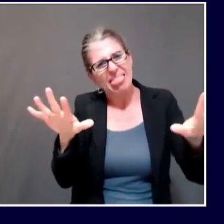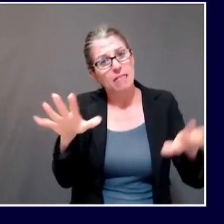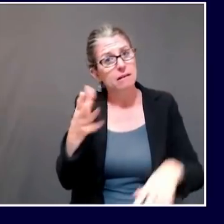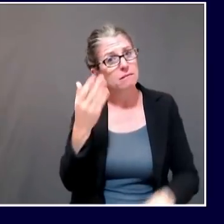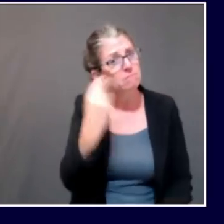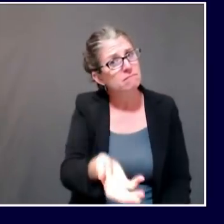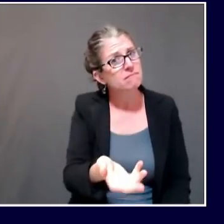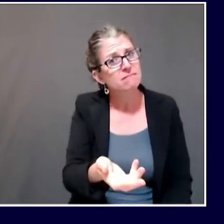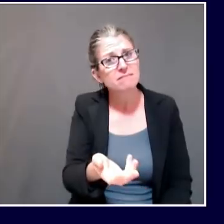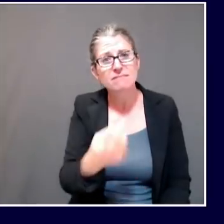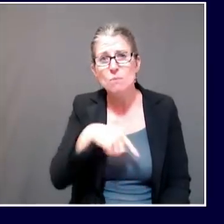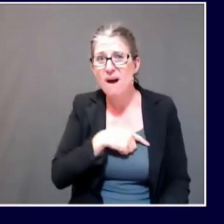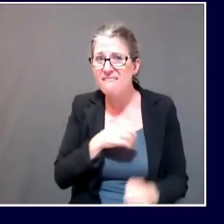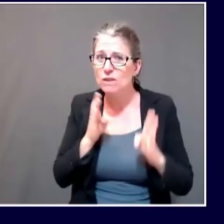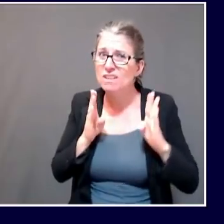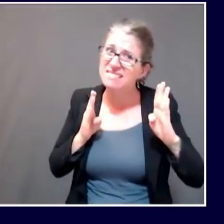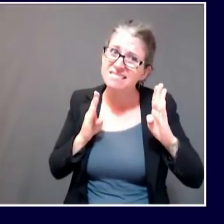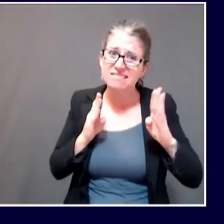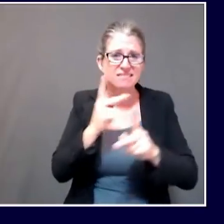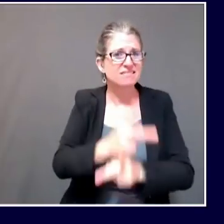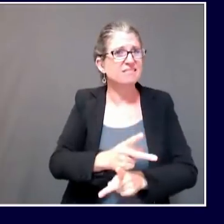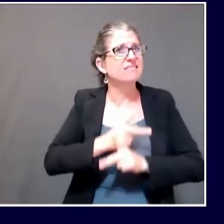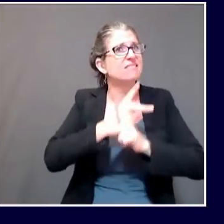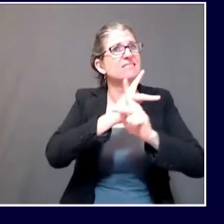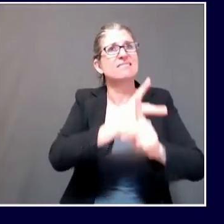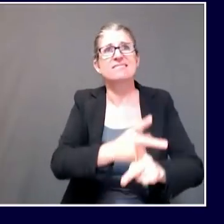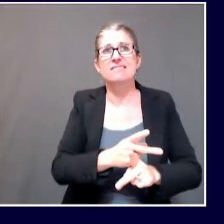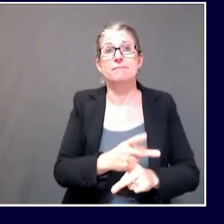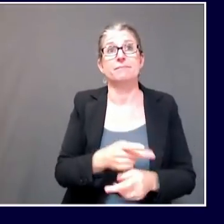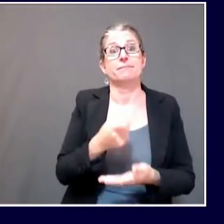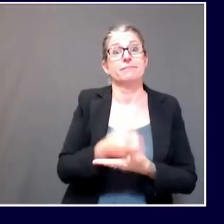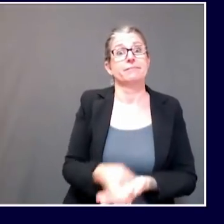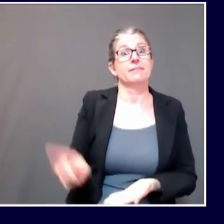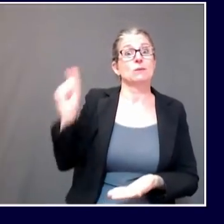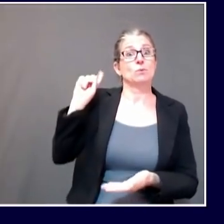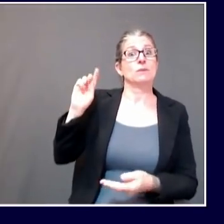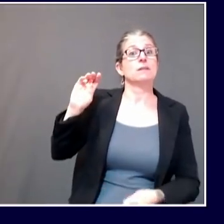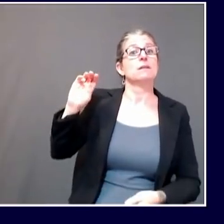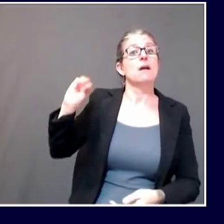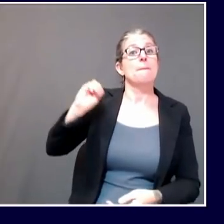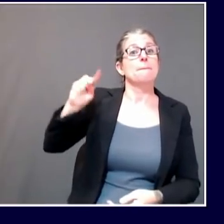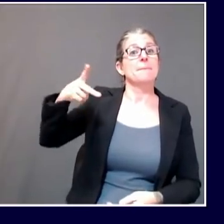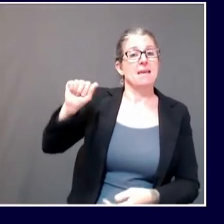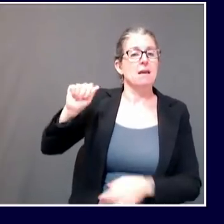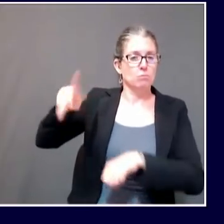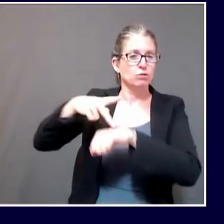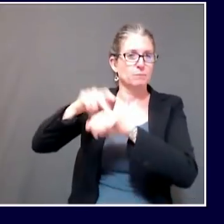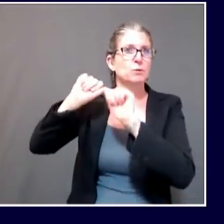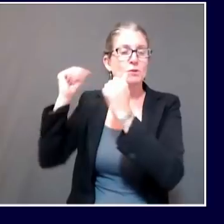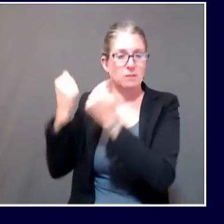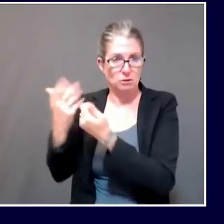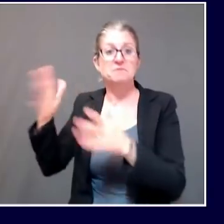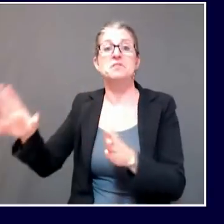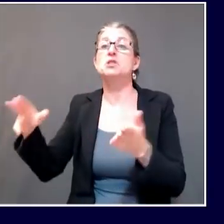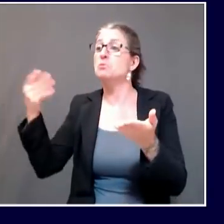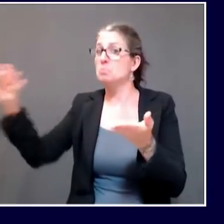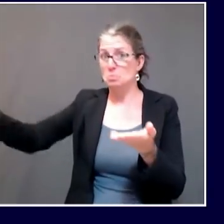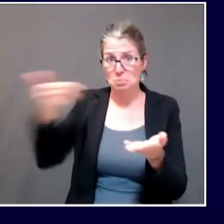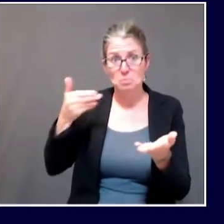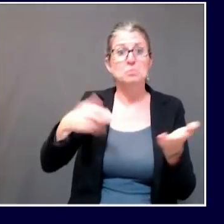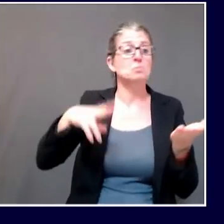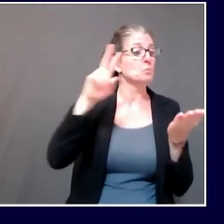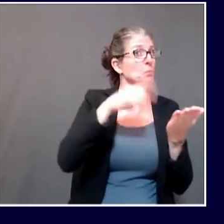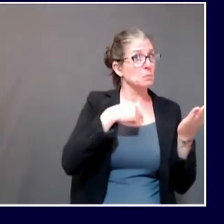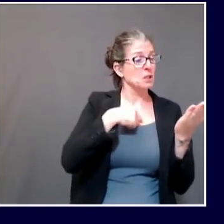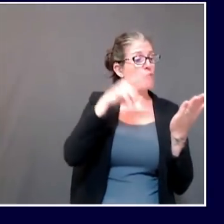Association did vote on a set of guidelines. They also sent us those guidelines and asked us for input. We are providing that